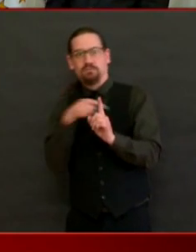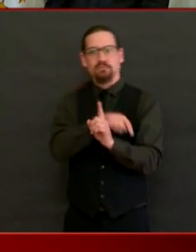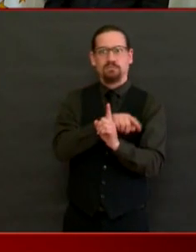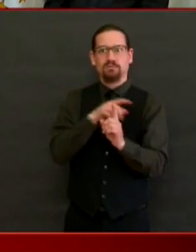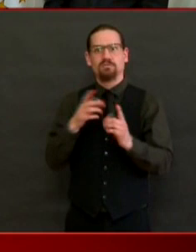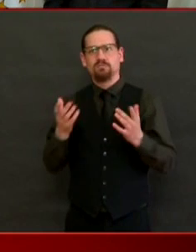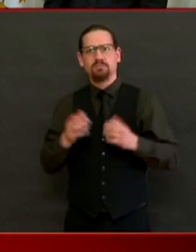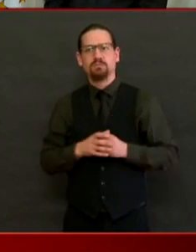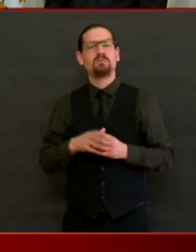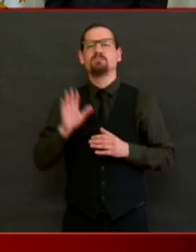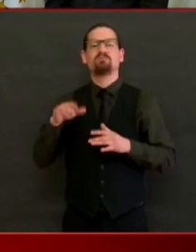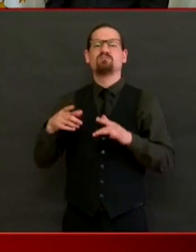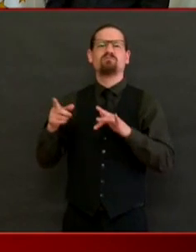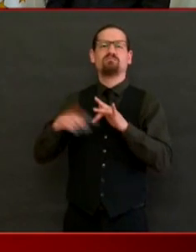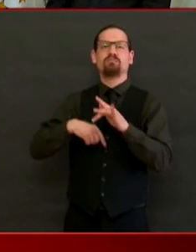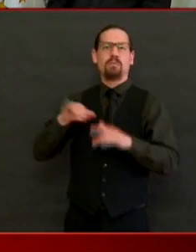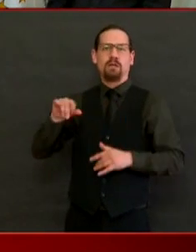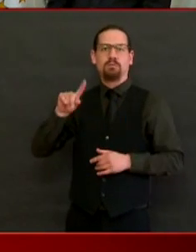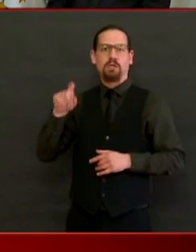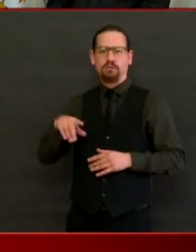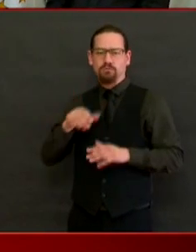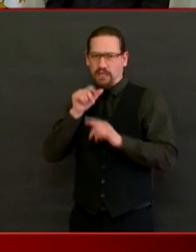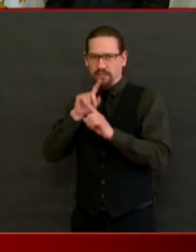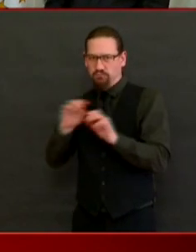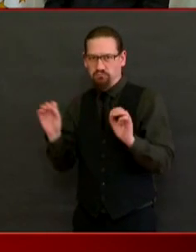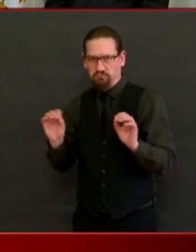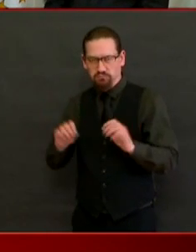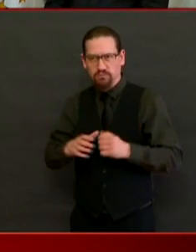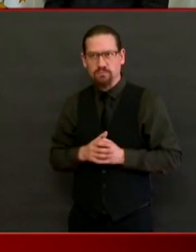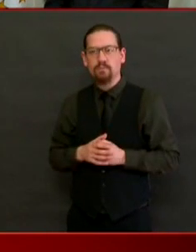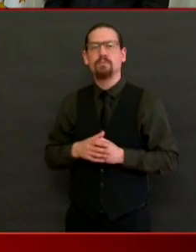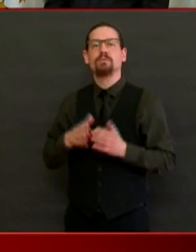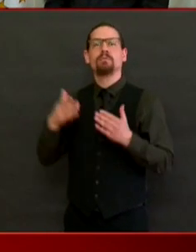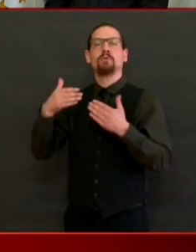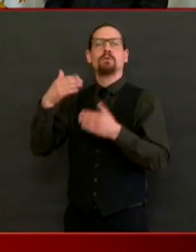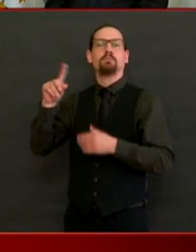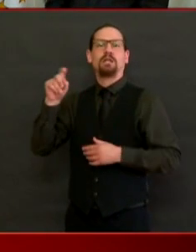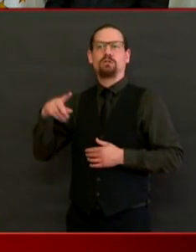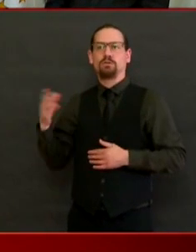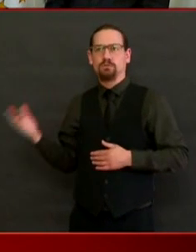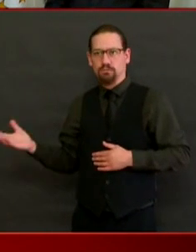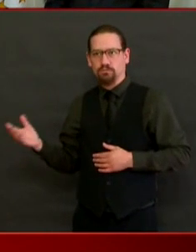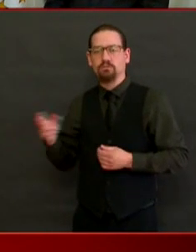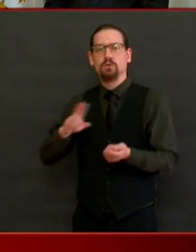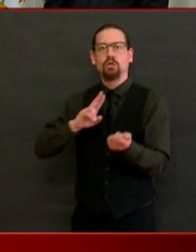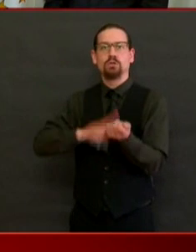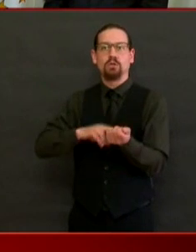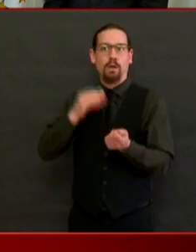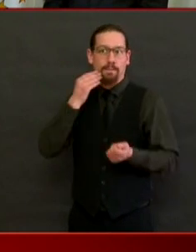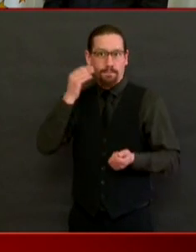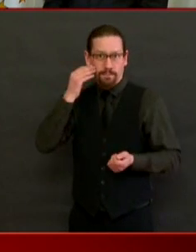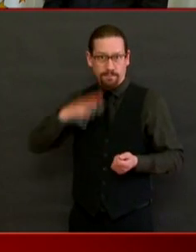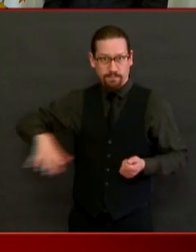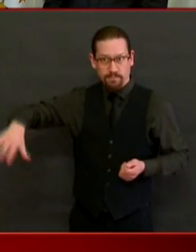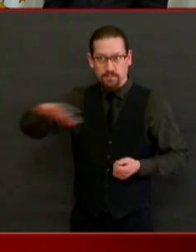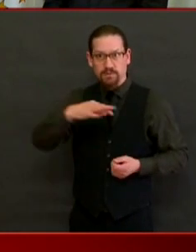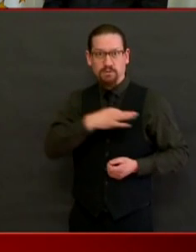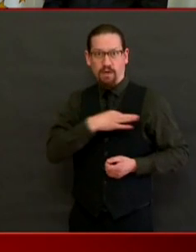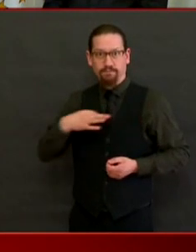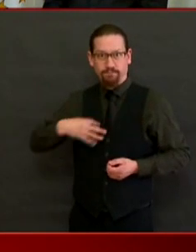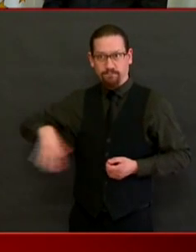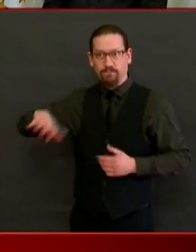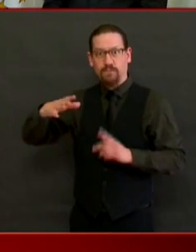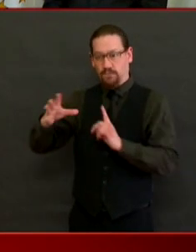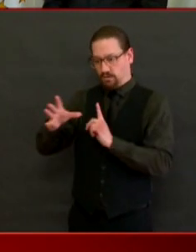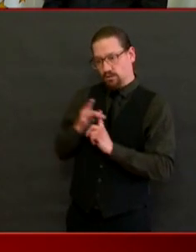Are nursing home staff who test positive for COVID-19 but are asymptomatic or who have mild symptoms allowed to